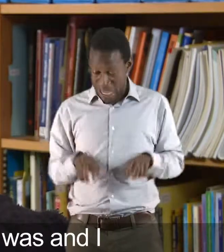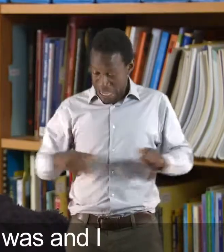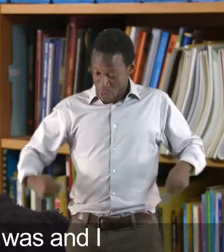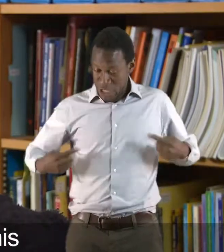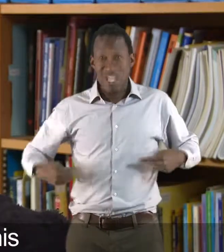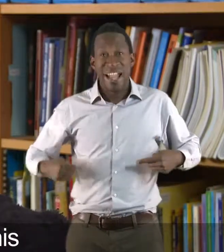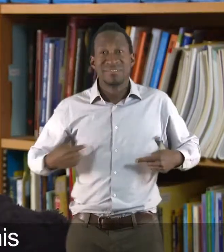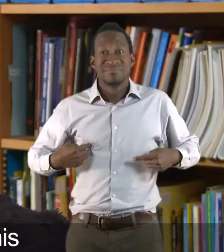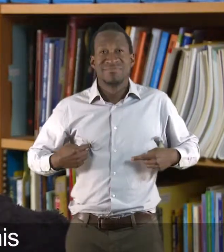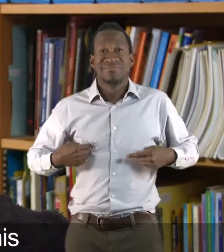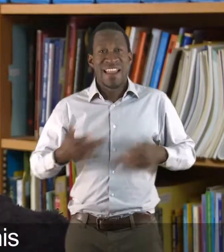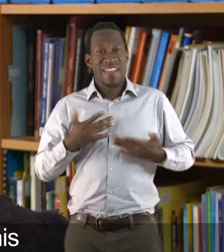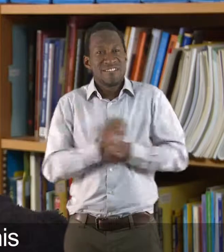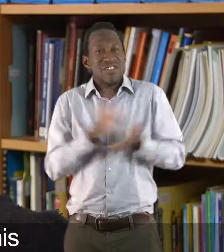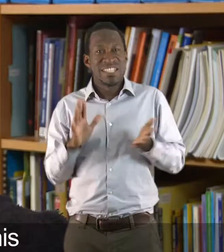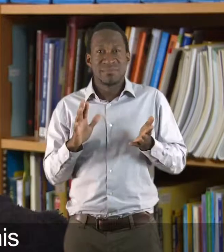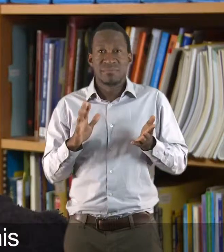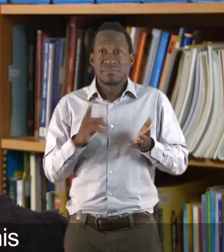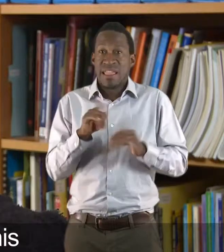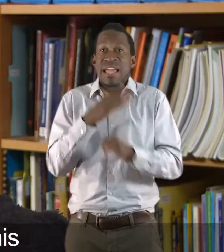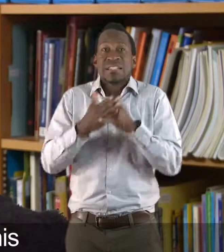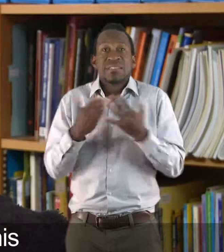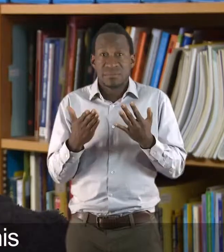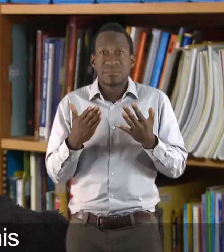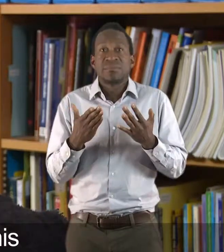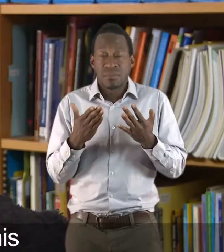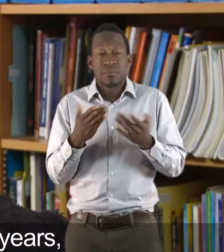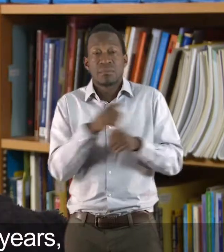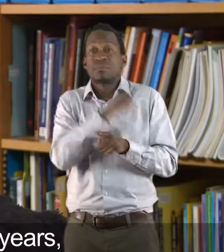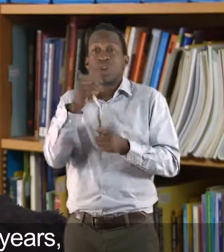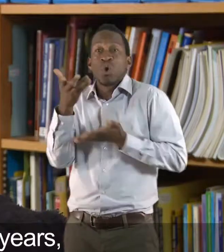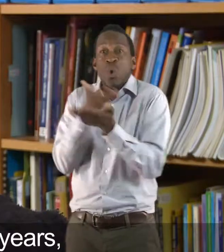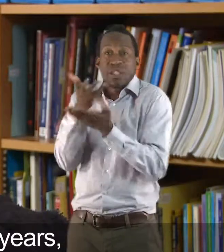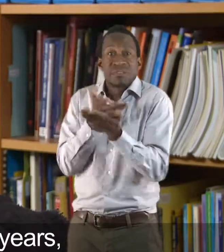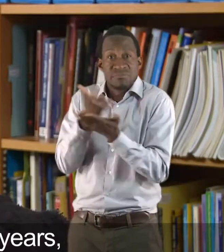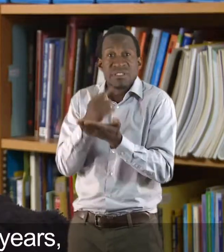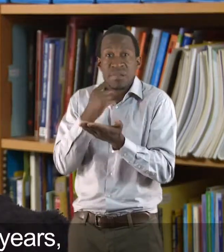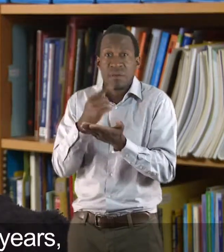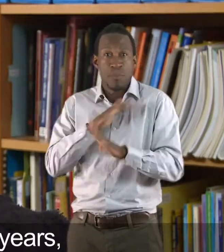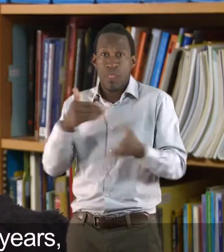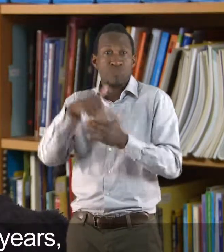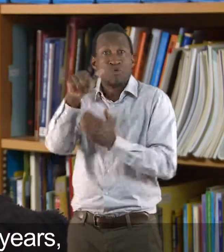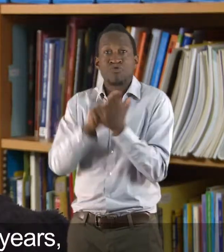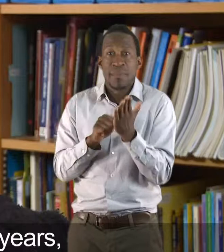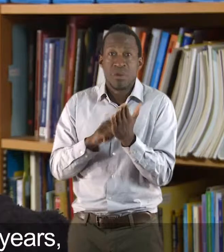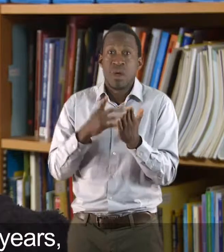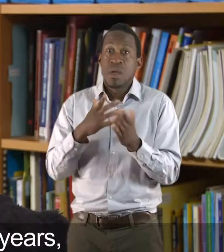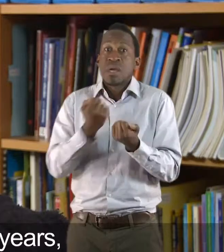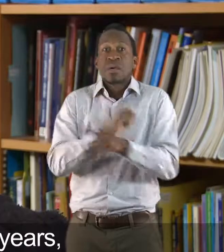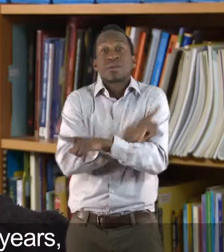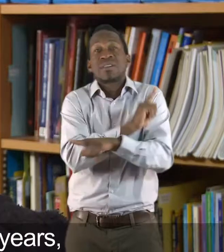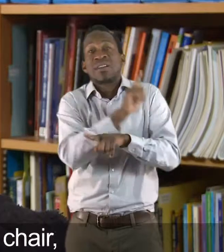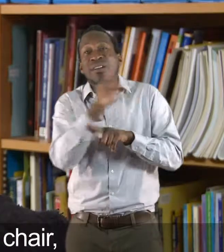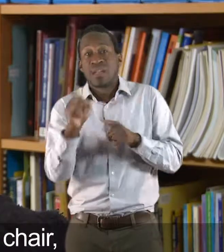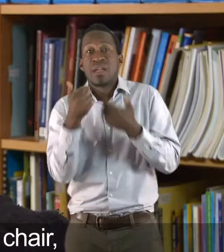consultant and said, I'm not being part of this programme no more. I hate it. So, it took me a number of years. Longer than I should have.